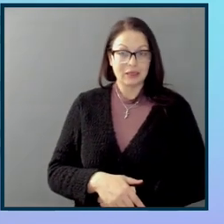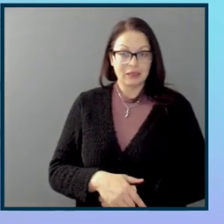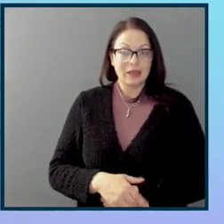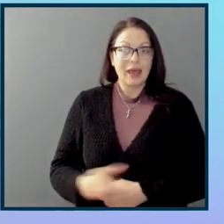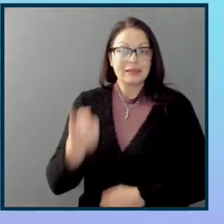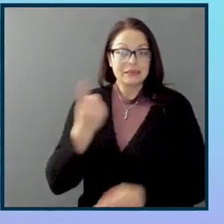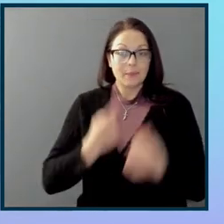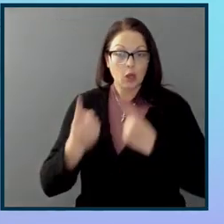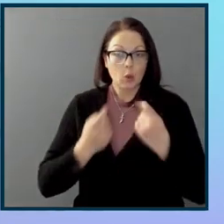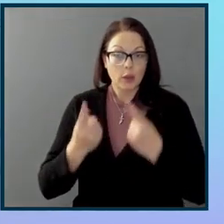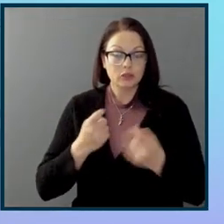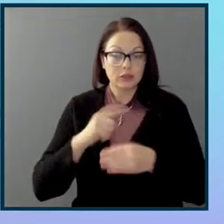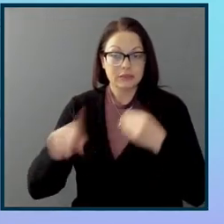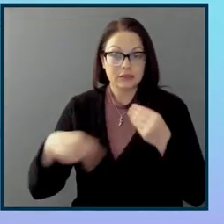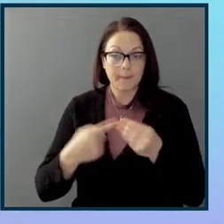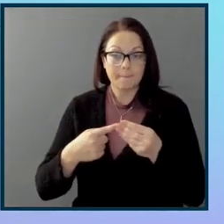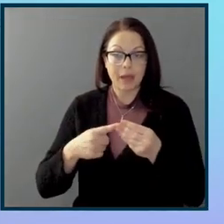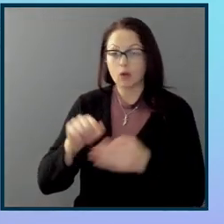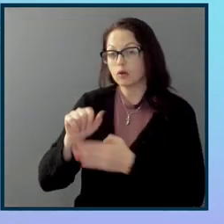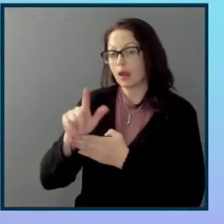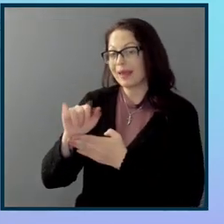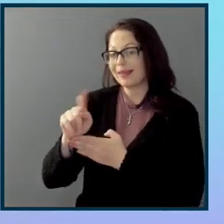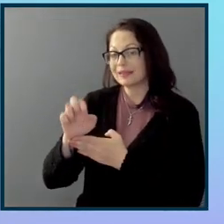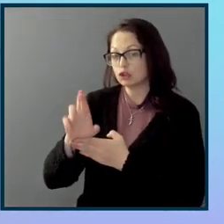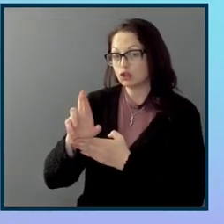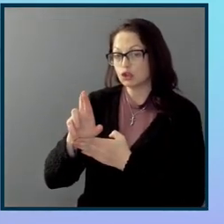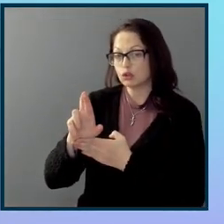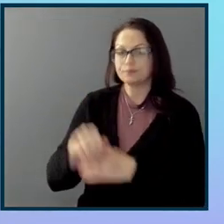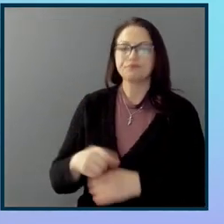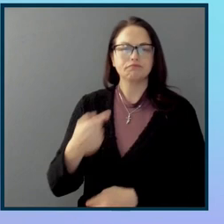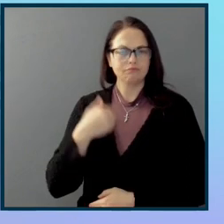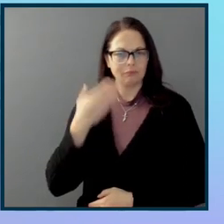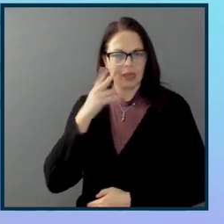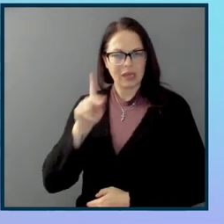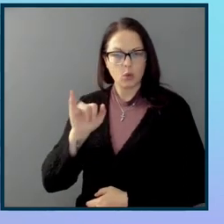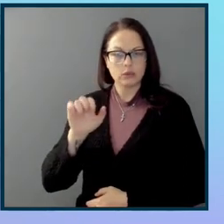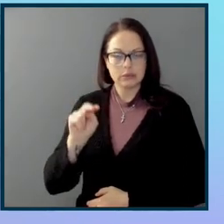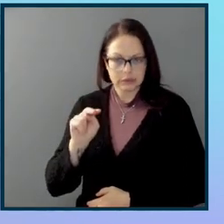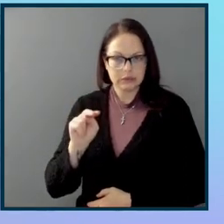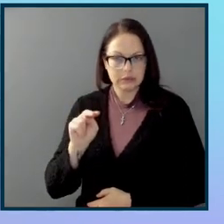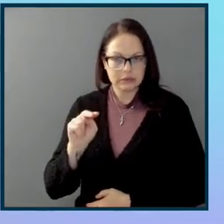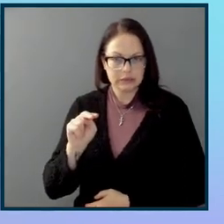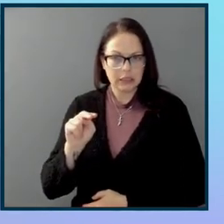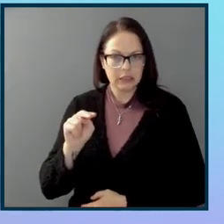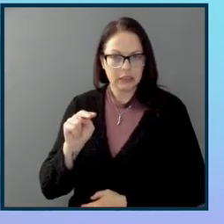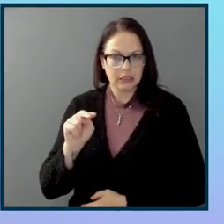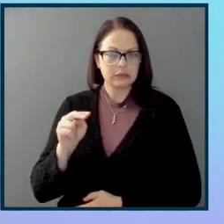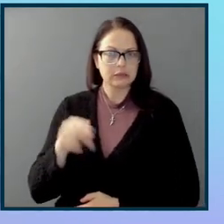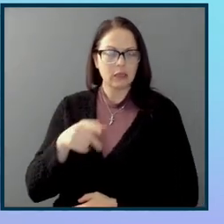in here on linter. I know that, Dylan, you mentioned there's several talks that will be